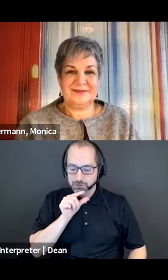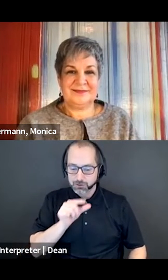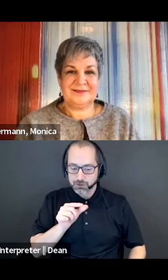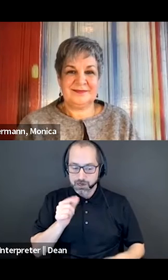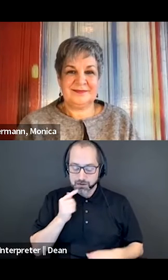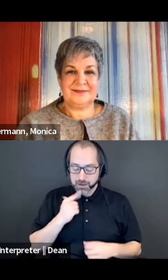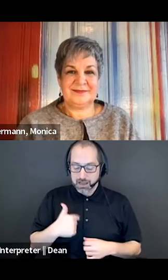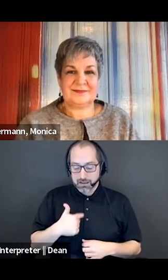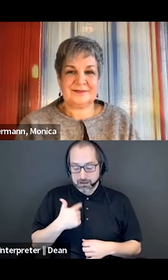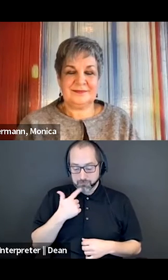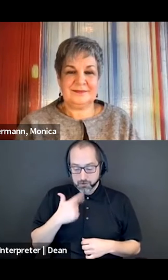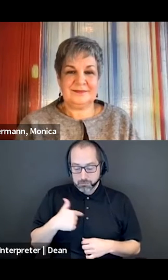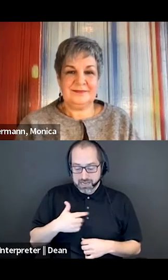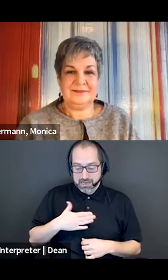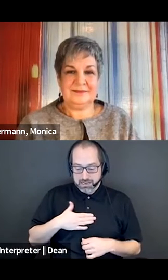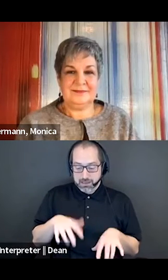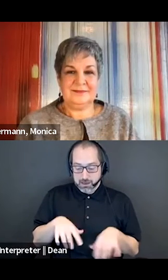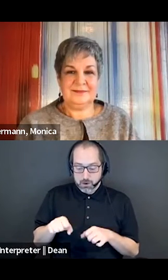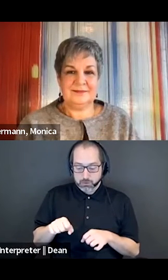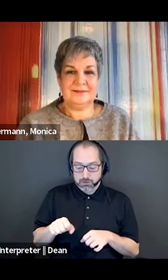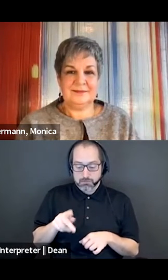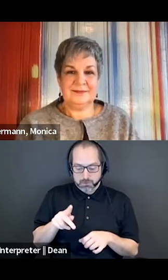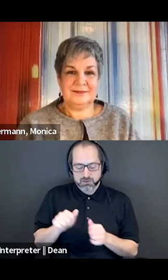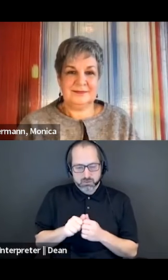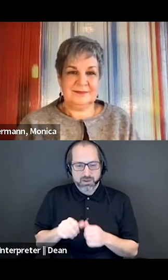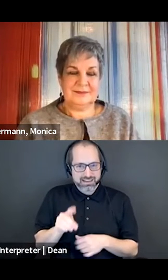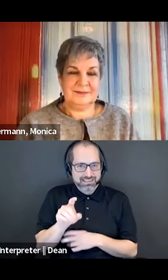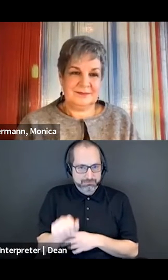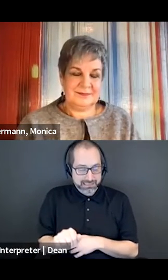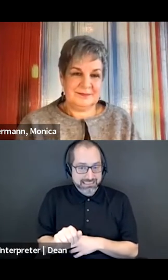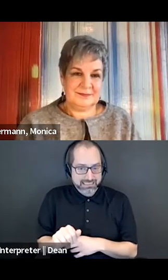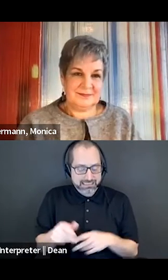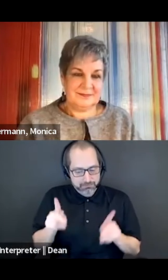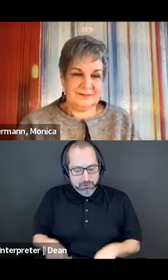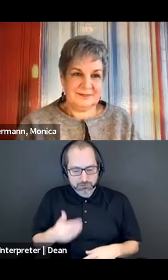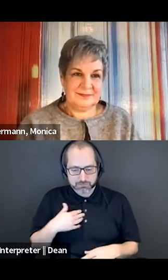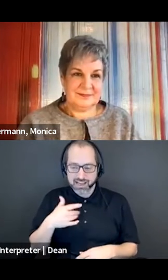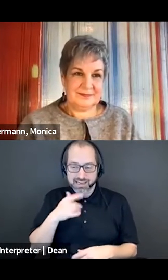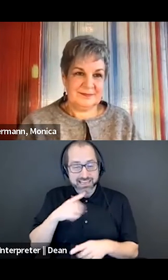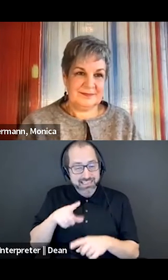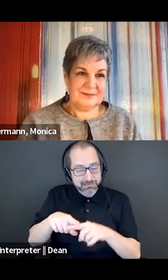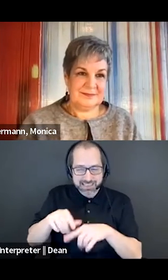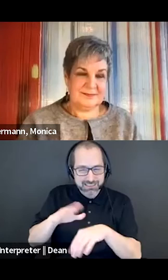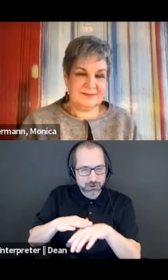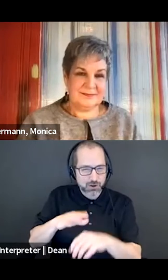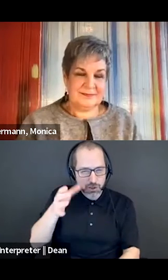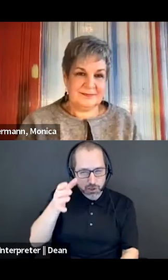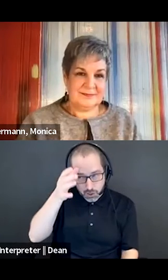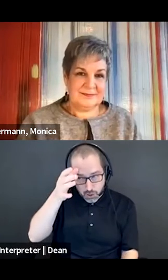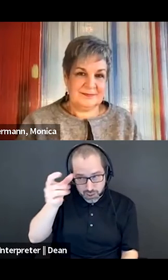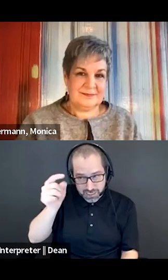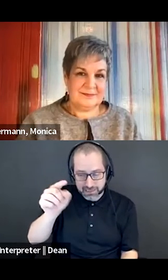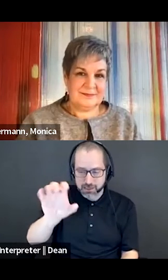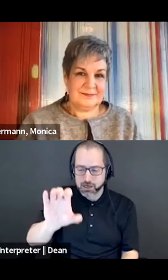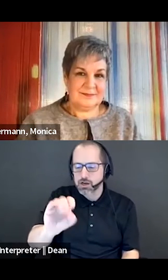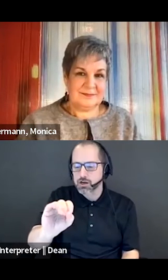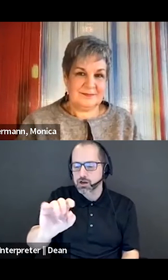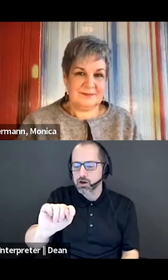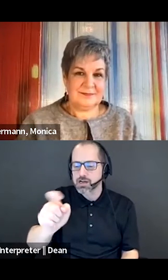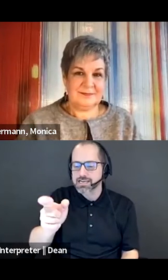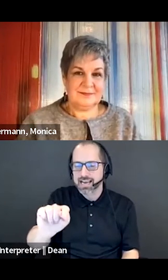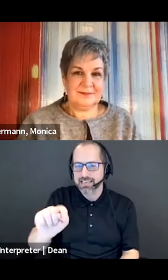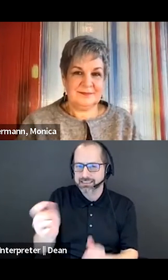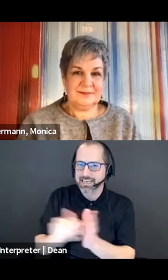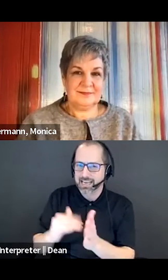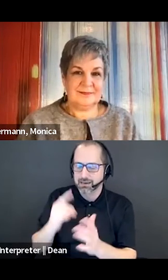disability, but I would say that one depends on context for me personally. But yeah. Okay. So